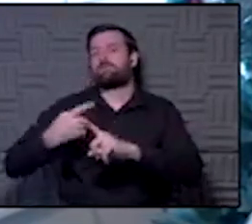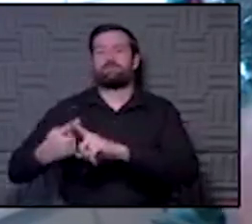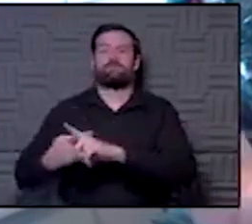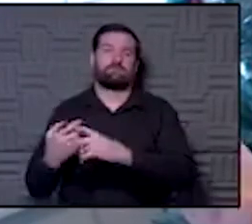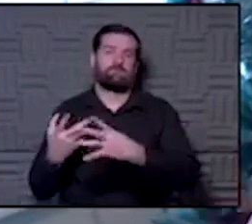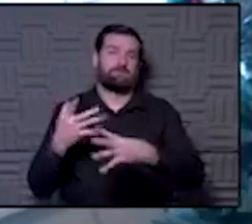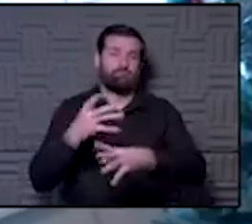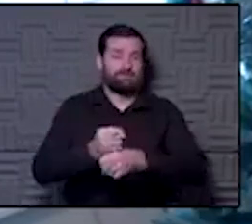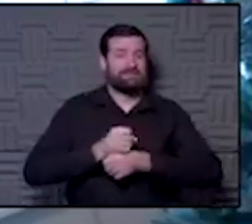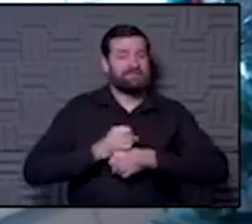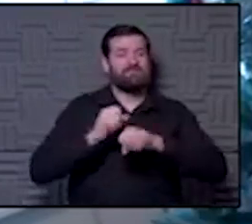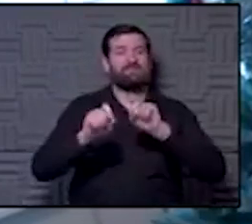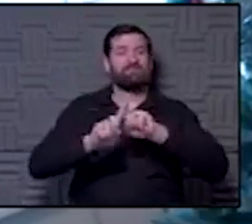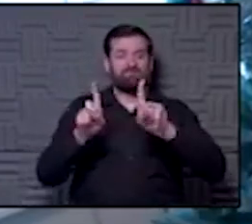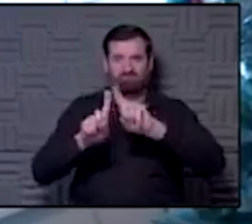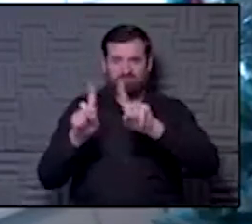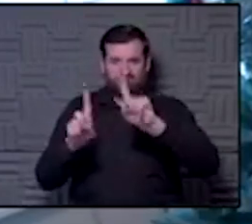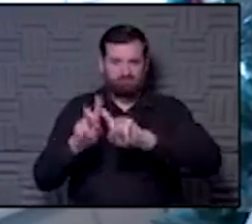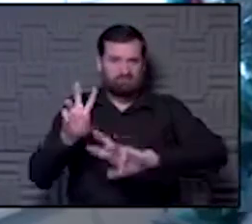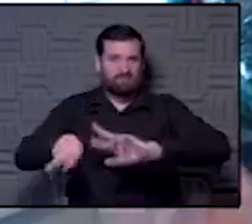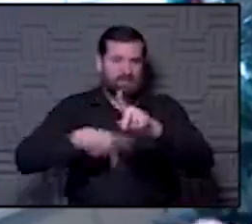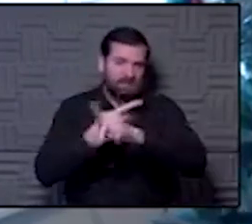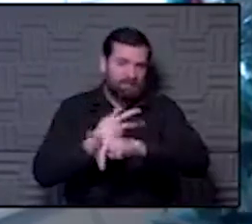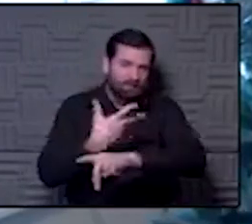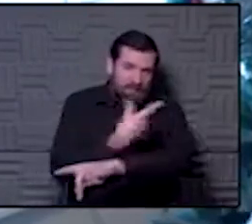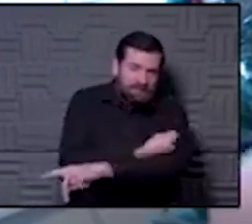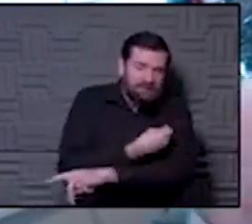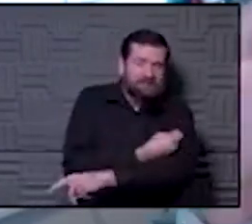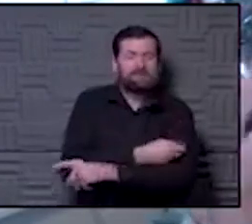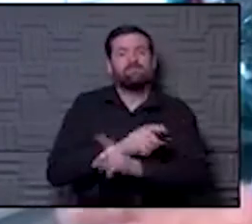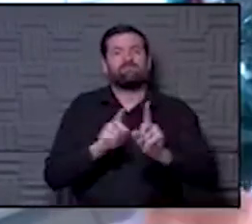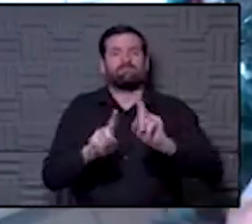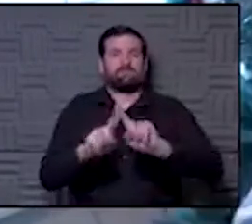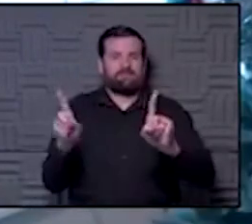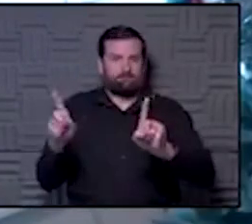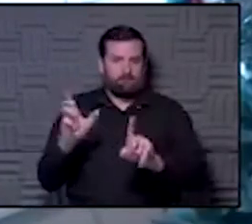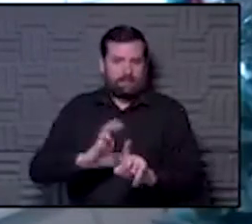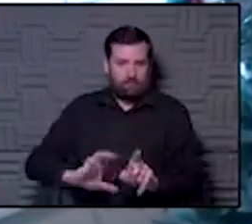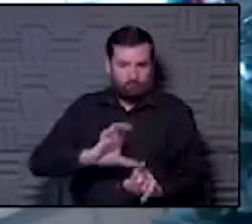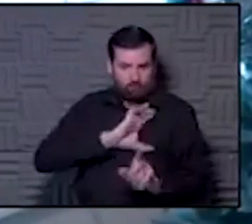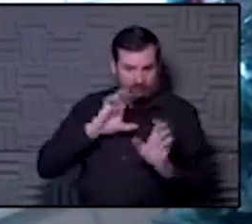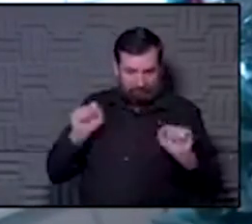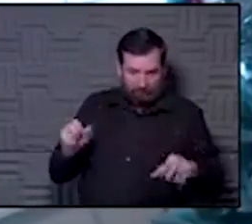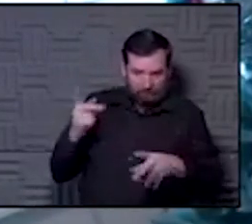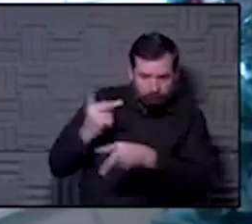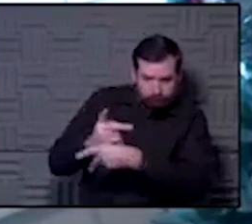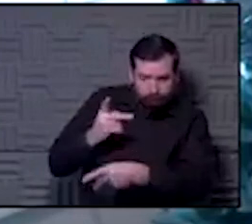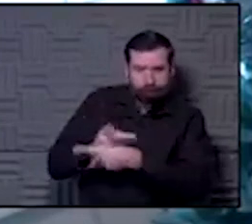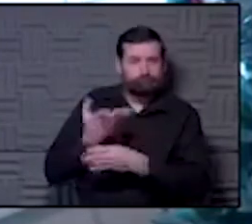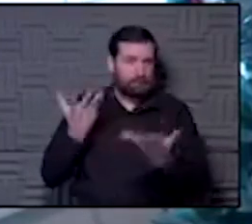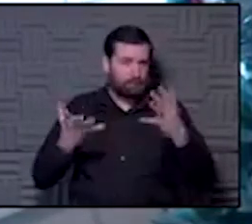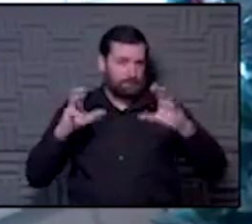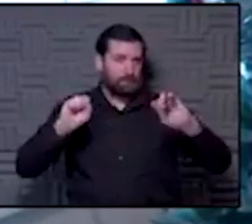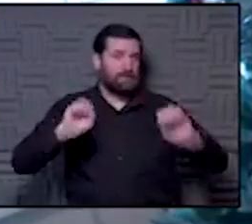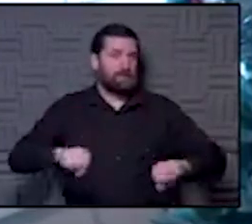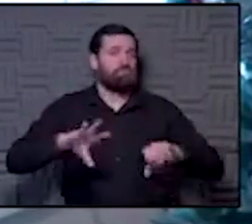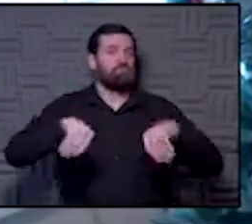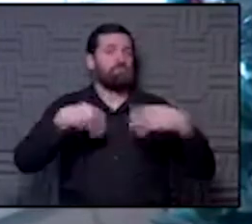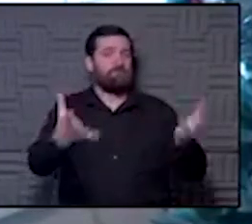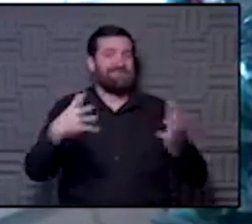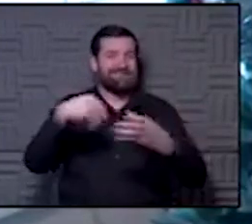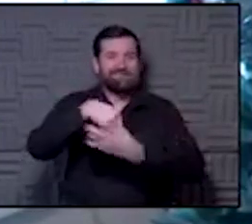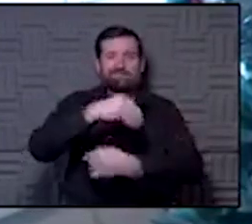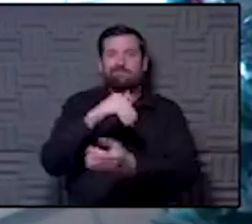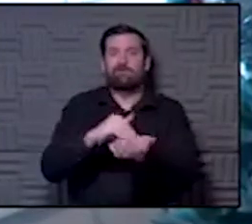different types of vaccines available with different handling characteristics and might be able to be given in the doctor's offices and that type of thing.